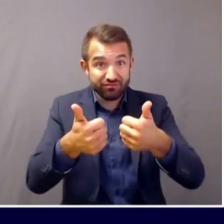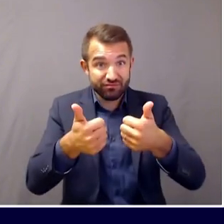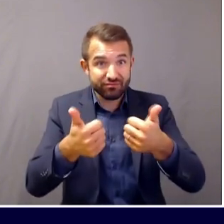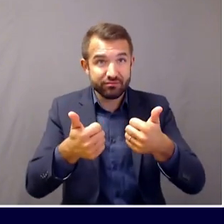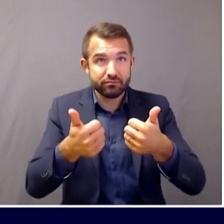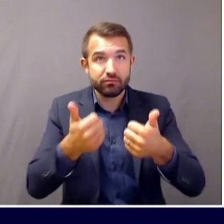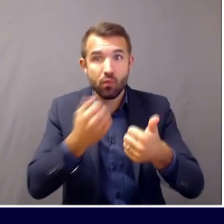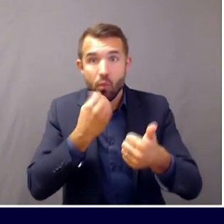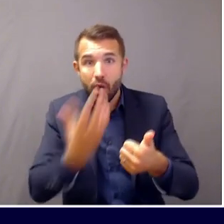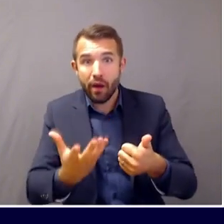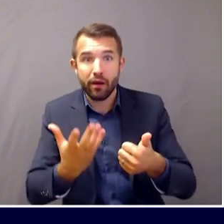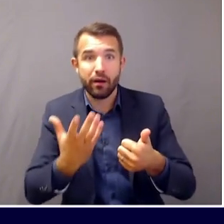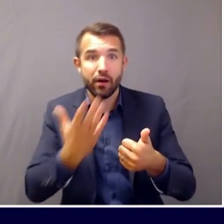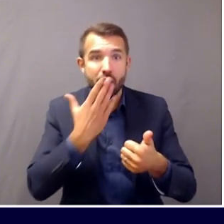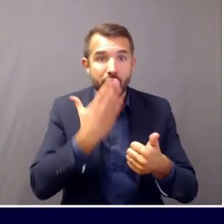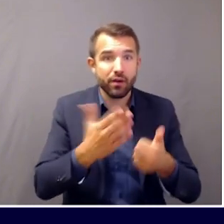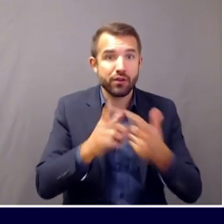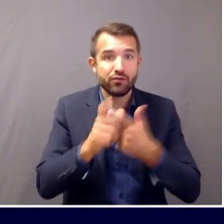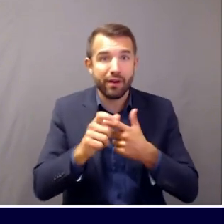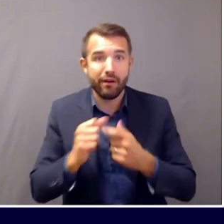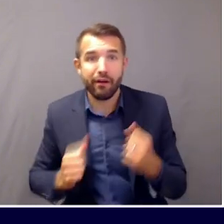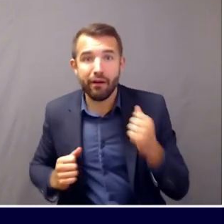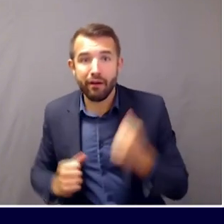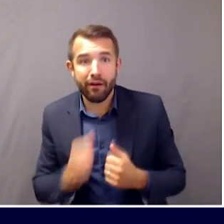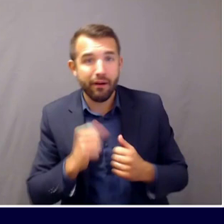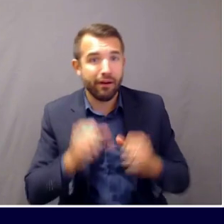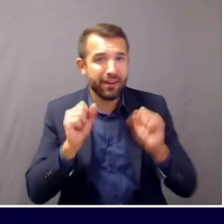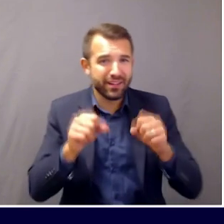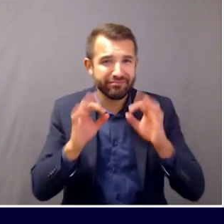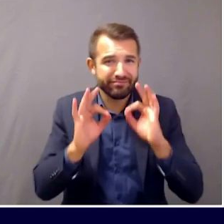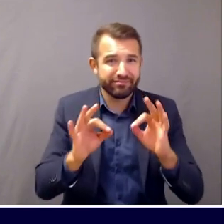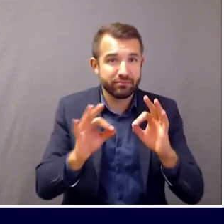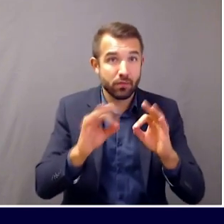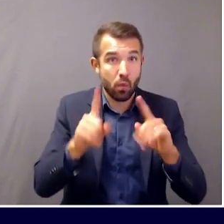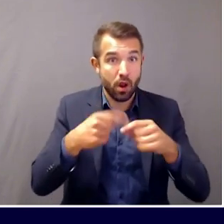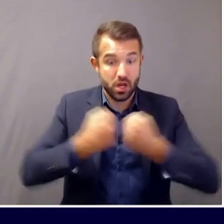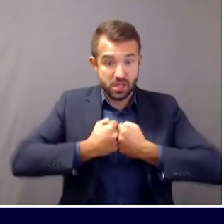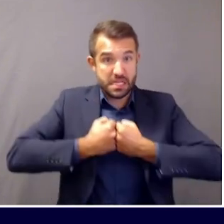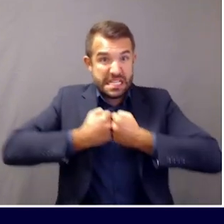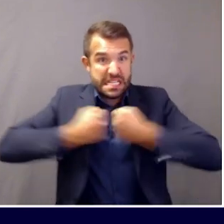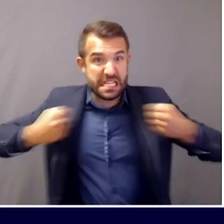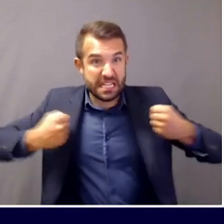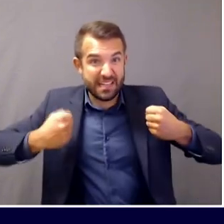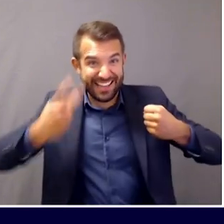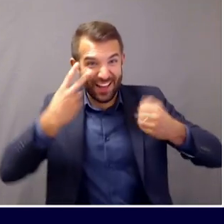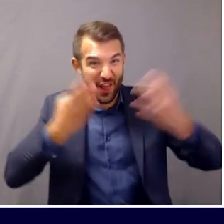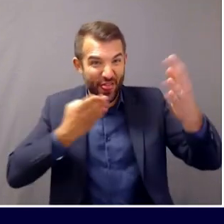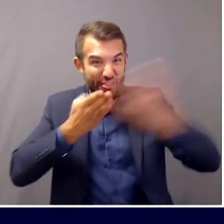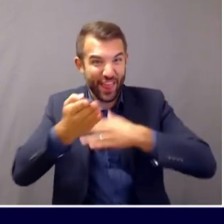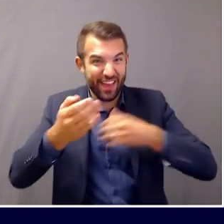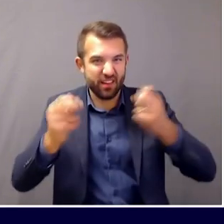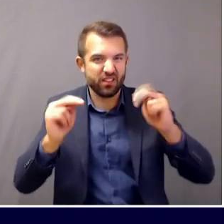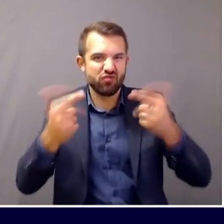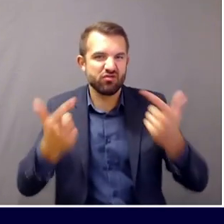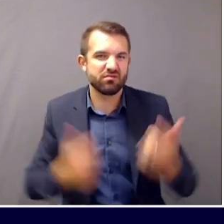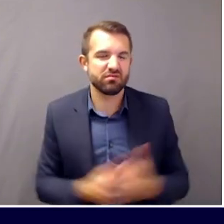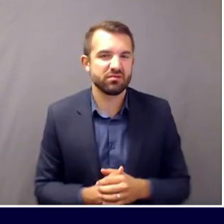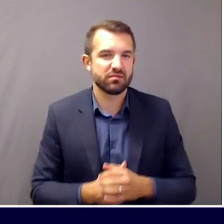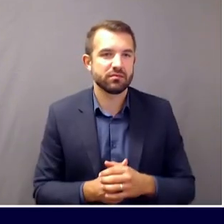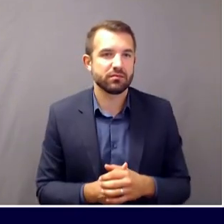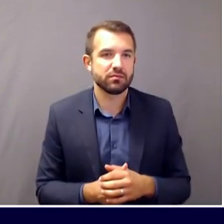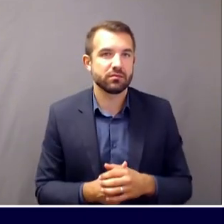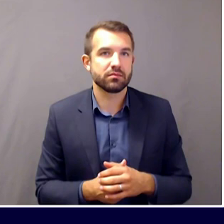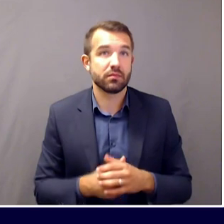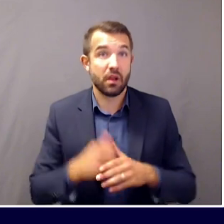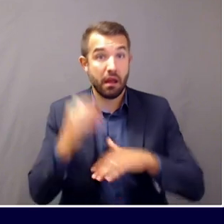you're out jogging. But when you stretch them out, I mean, the reason that neck gaiters are comfortable and fit well is because they stretch out. But